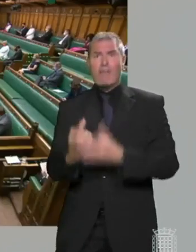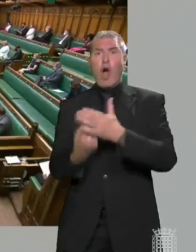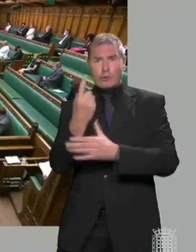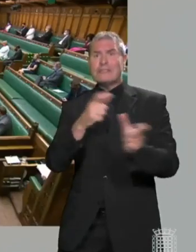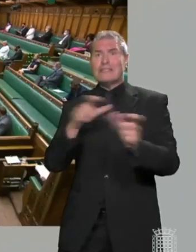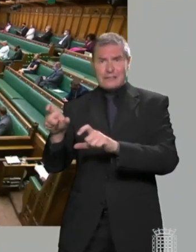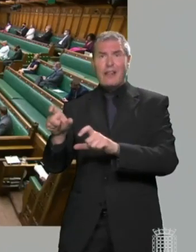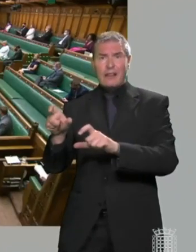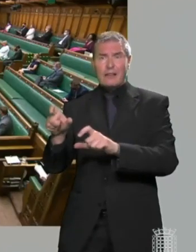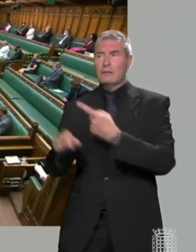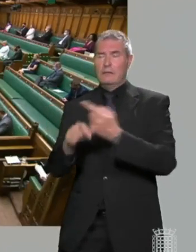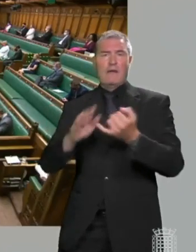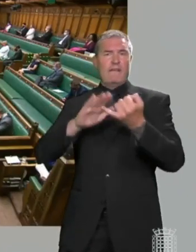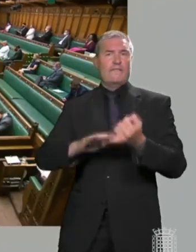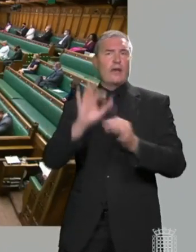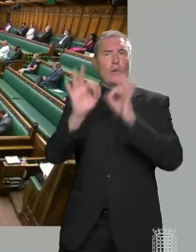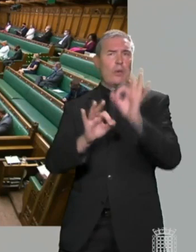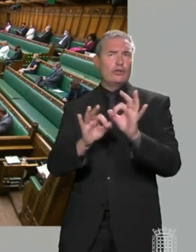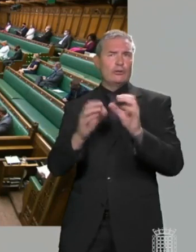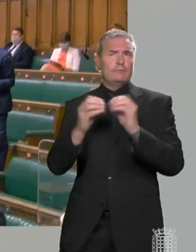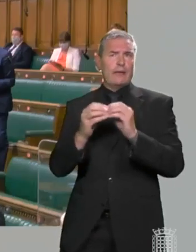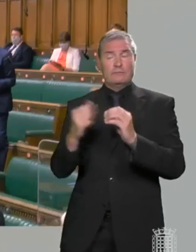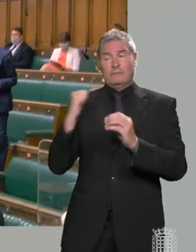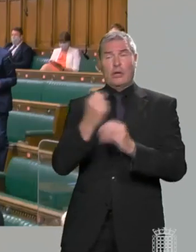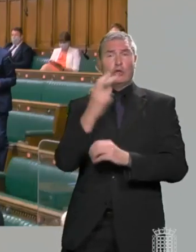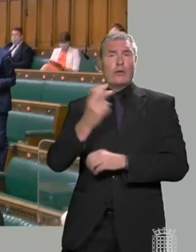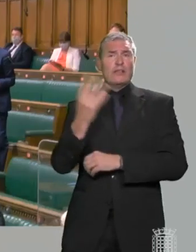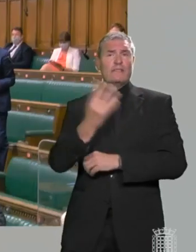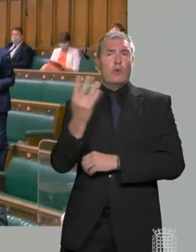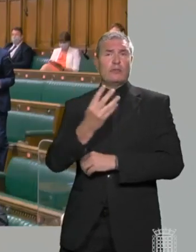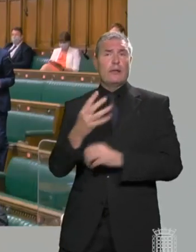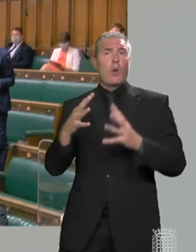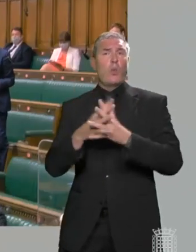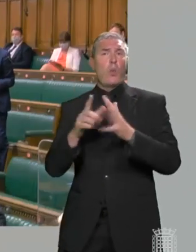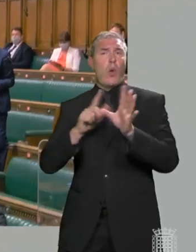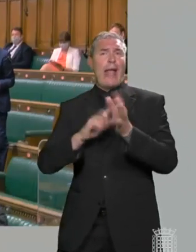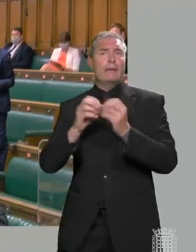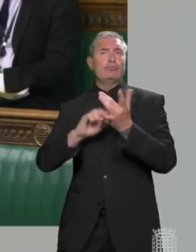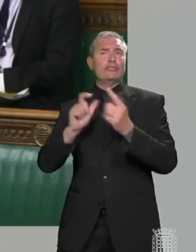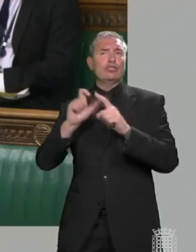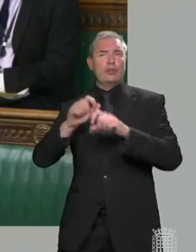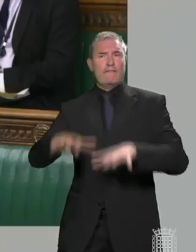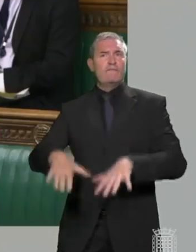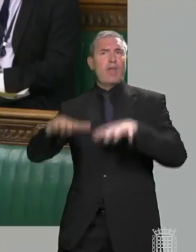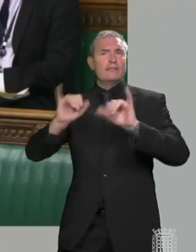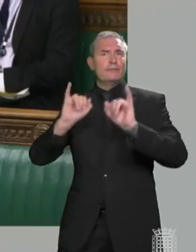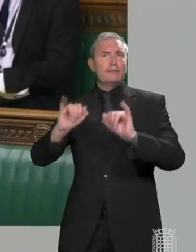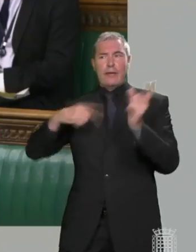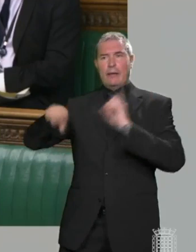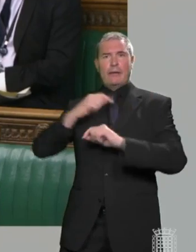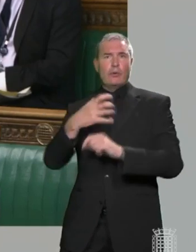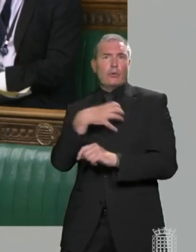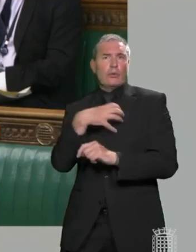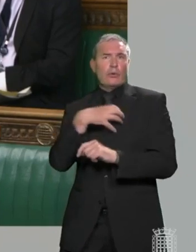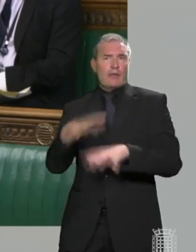Final question, Ben Spencer. Thank you, Mr Speaker. In 2014, Renewade and Weybridge was hit by devastating floods and my constituents live under fear of flooding.